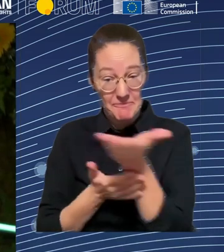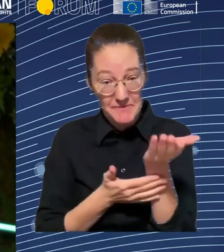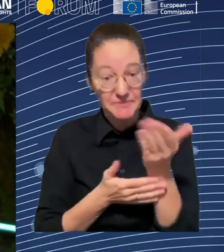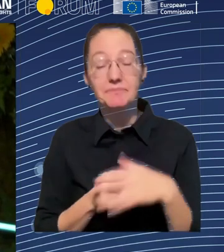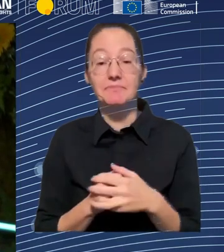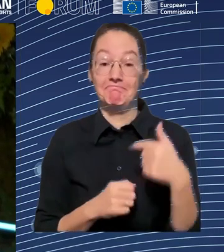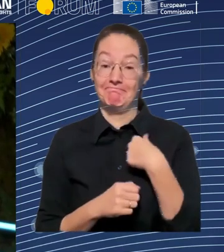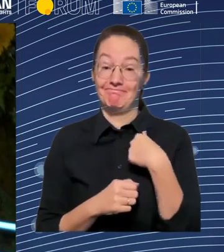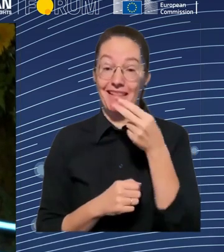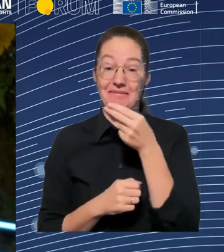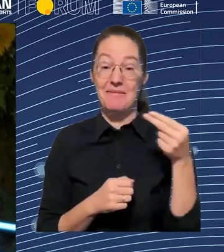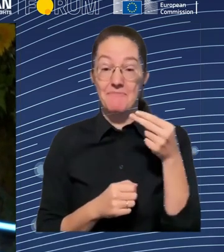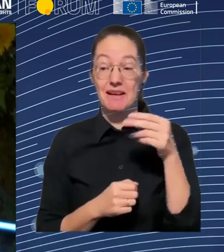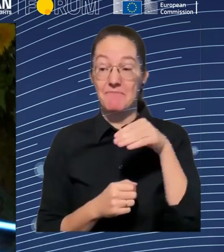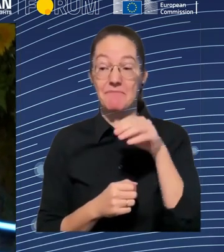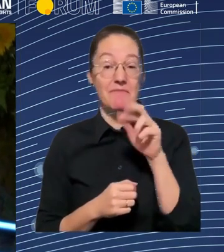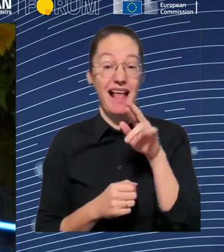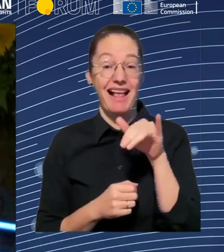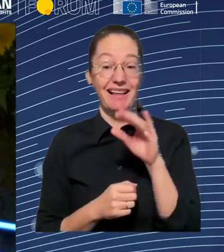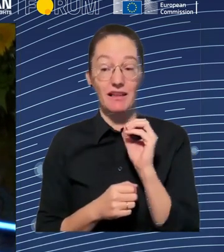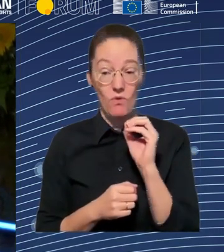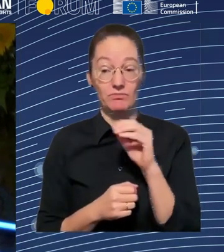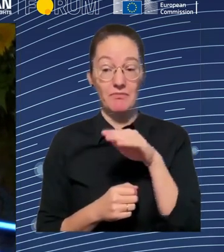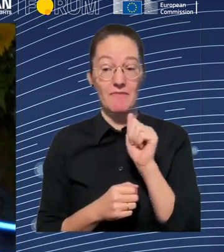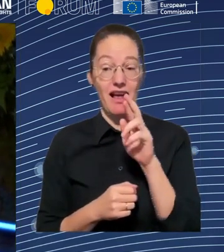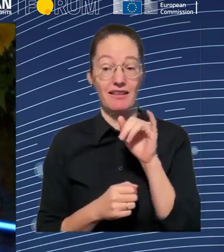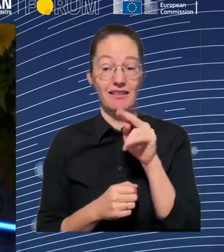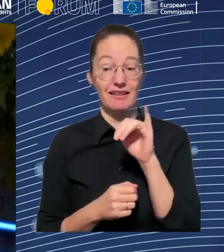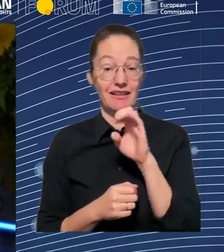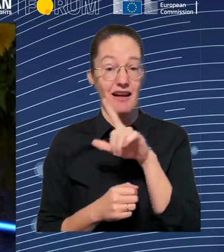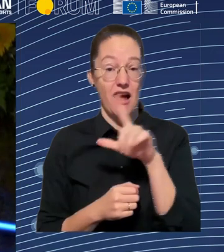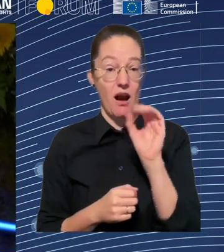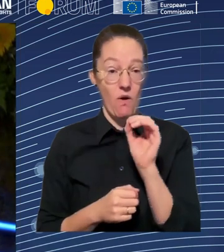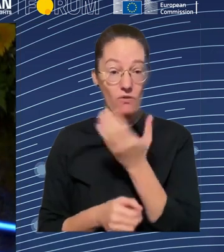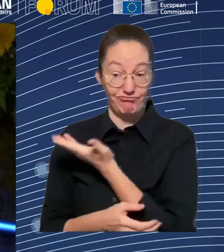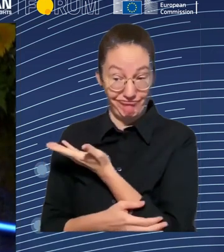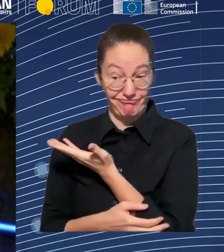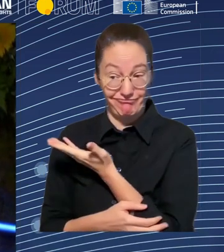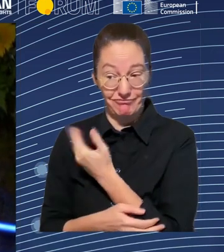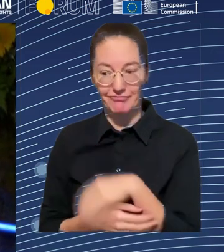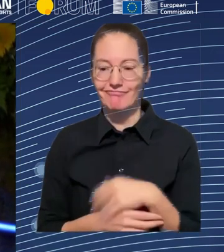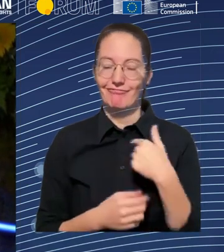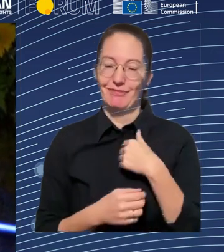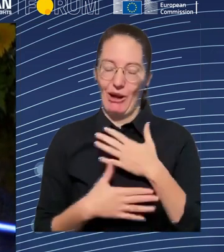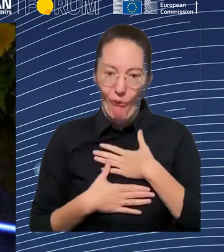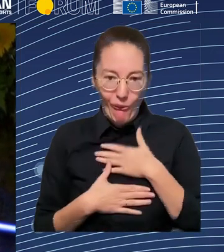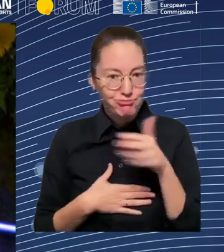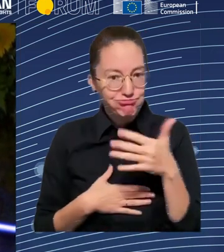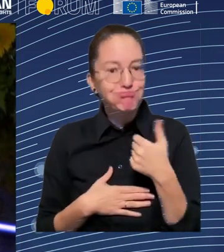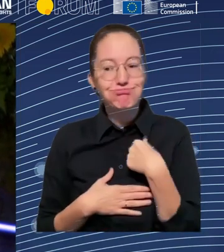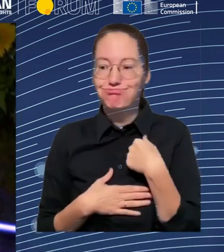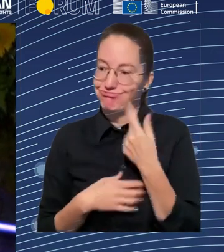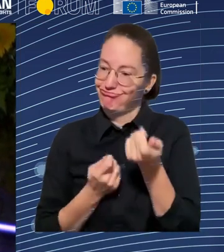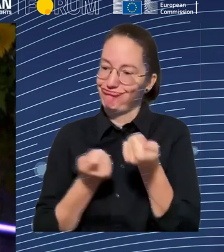today, which is going to be focused on the use of artificial intelligence and automation in the